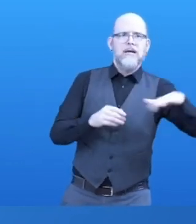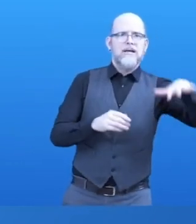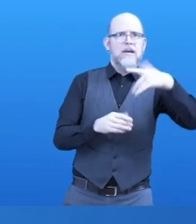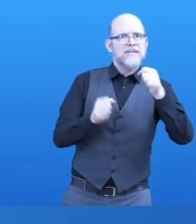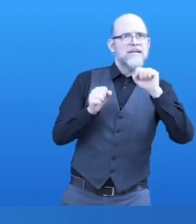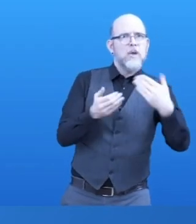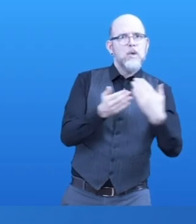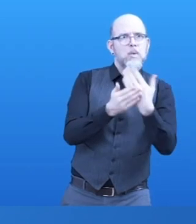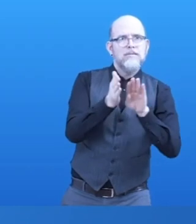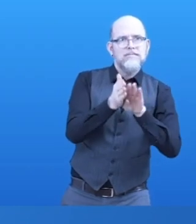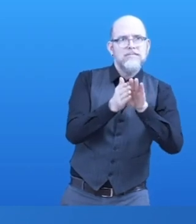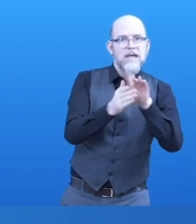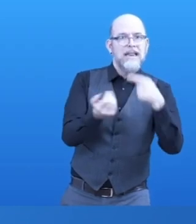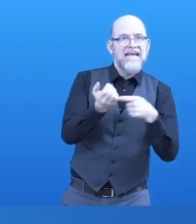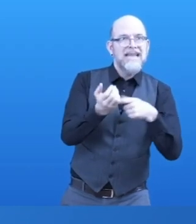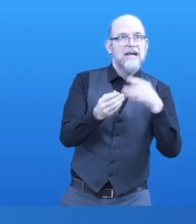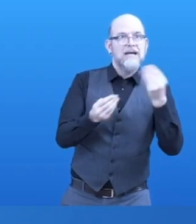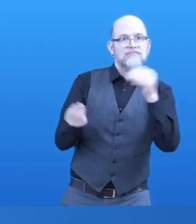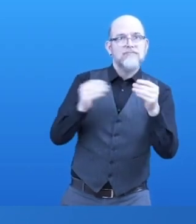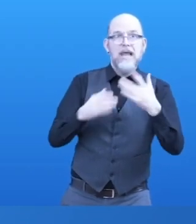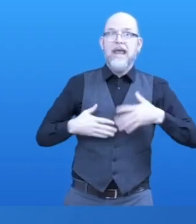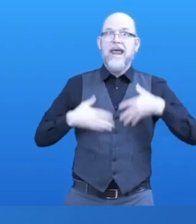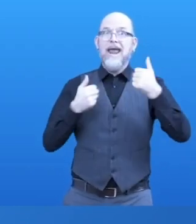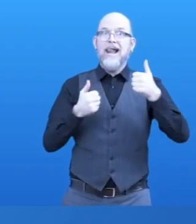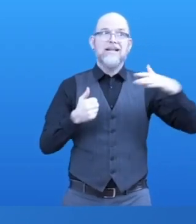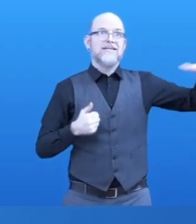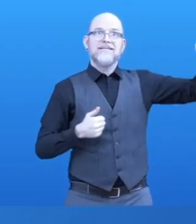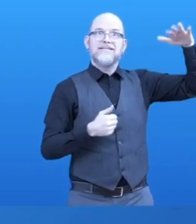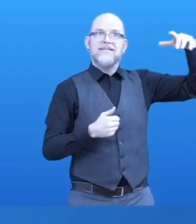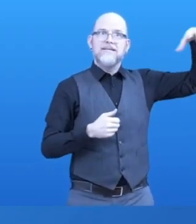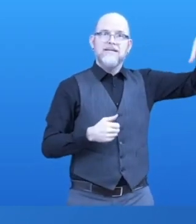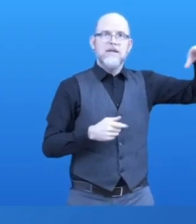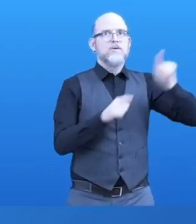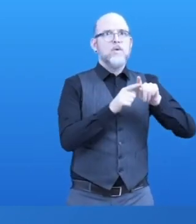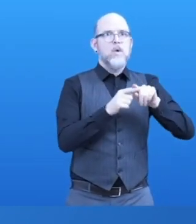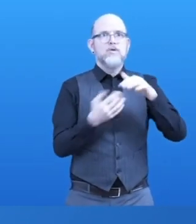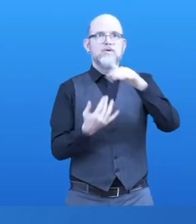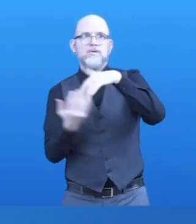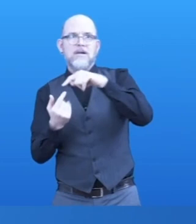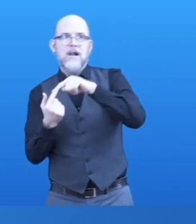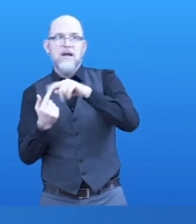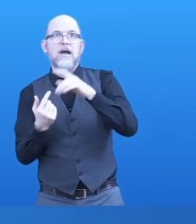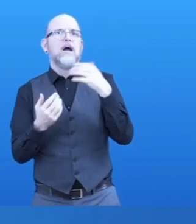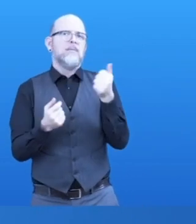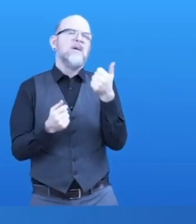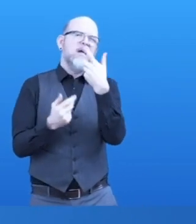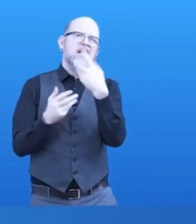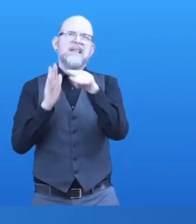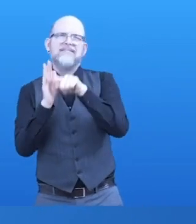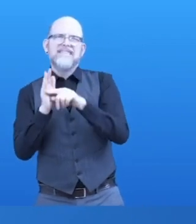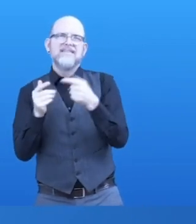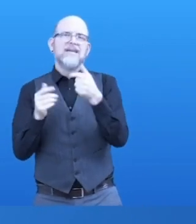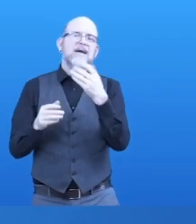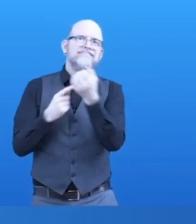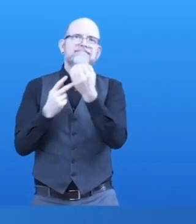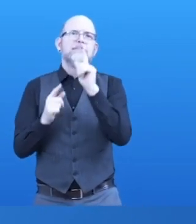The COVID-19 pandemic has made it very clear that assistive technology and Infocom technologies need to go hand-in-hand to enable